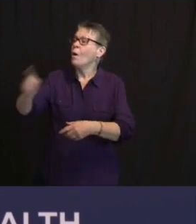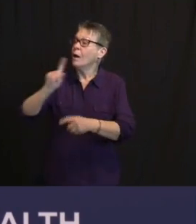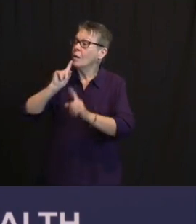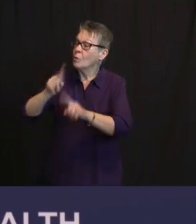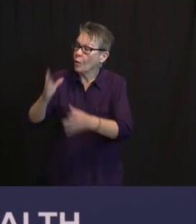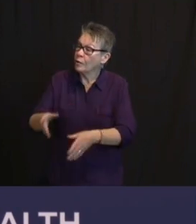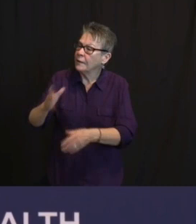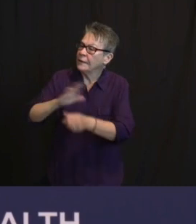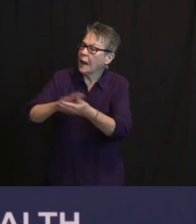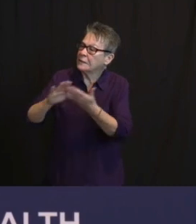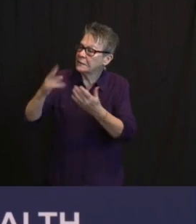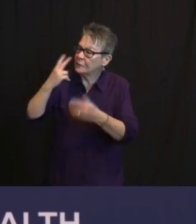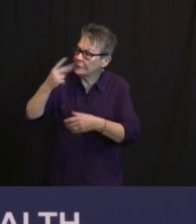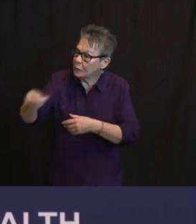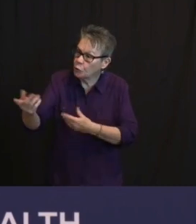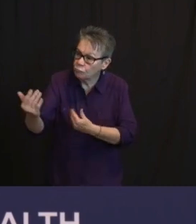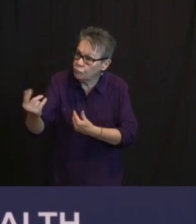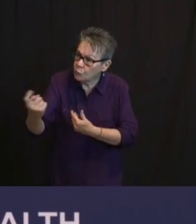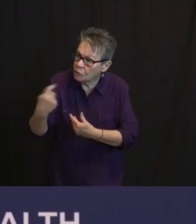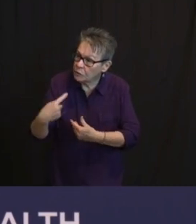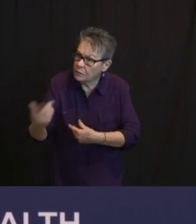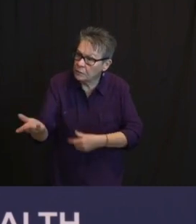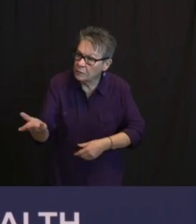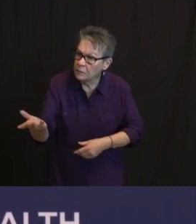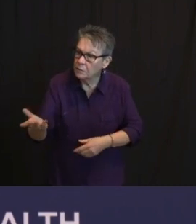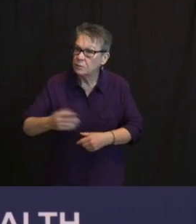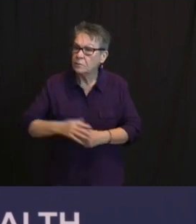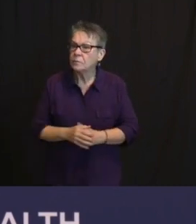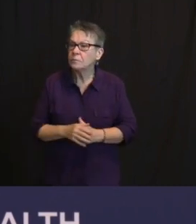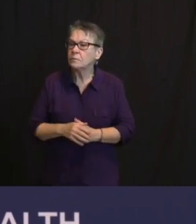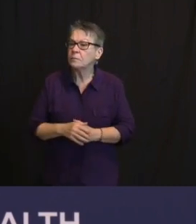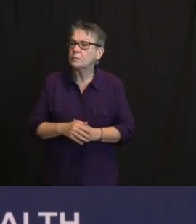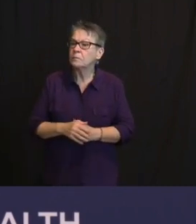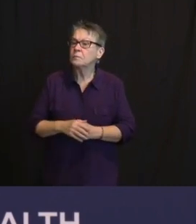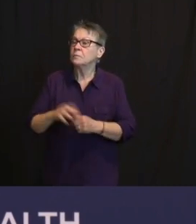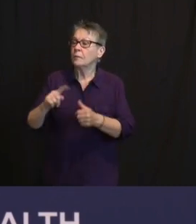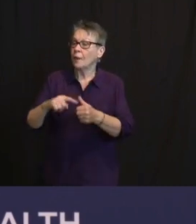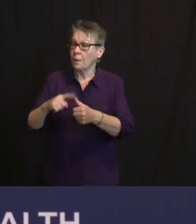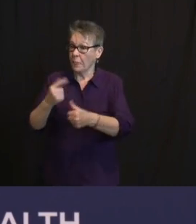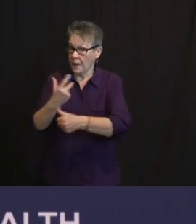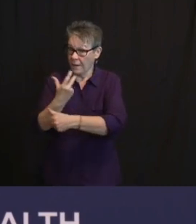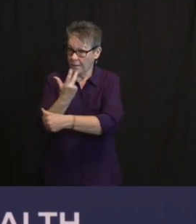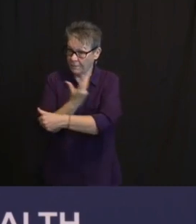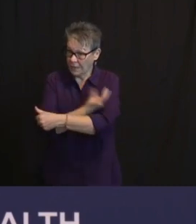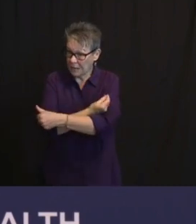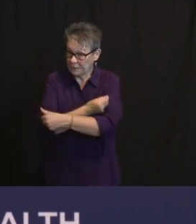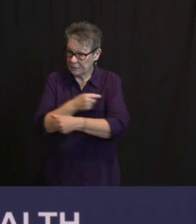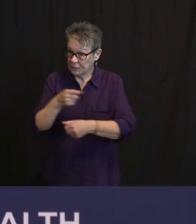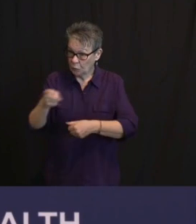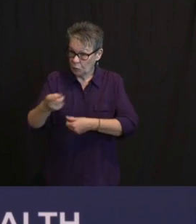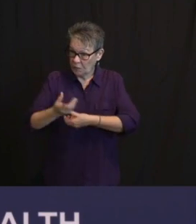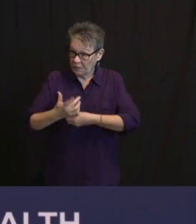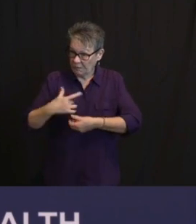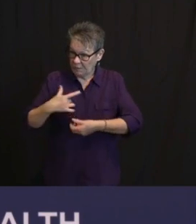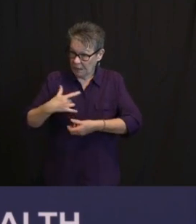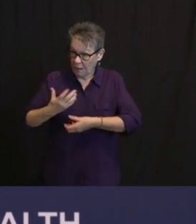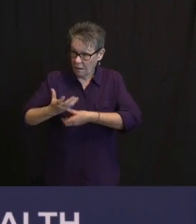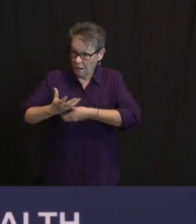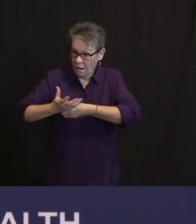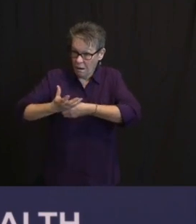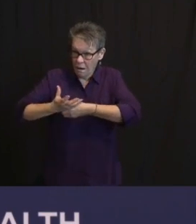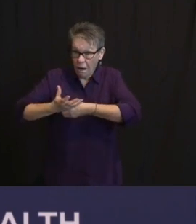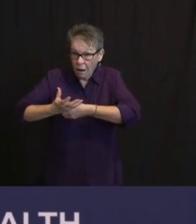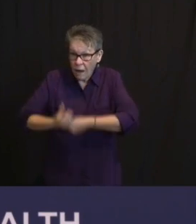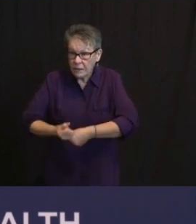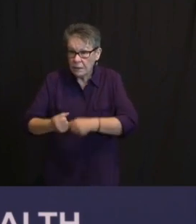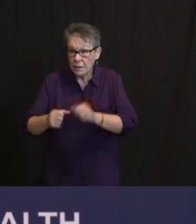IS FROM LILO. GOVERNOR, ON THE VACCINE, ARE YOU CONFIDENT THAT THE STATE'S REGISTRATION AND SCHEDULLING SYSTEM WILL